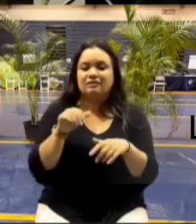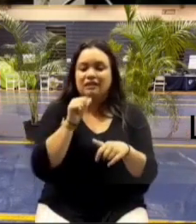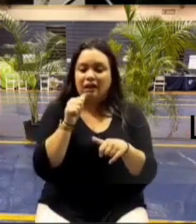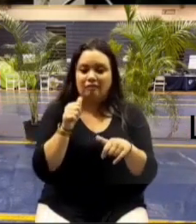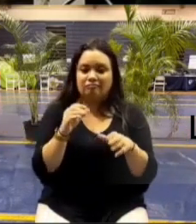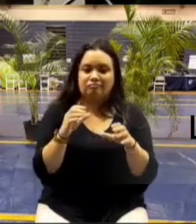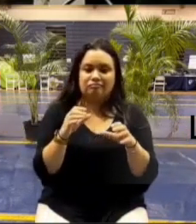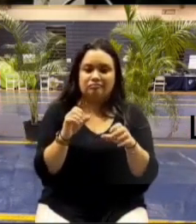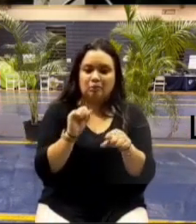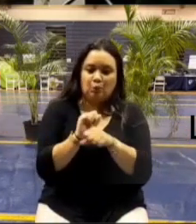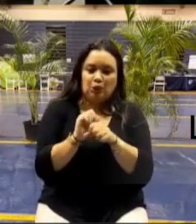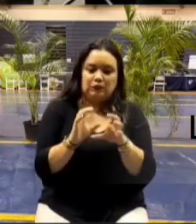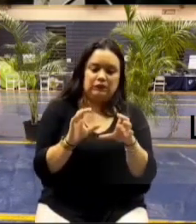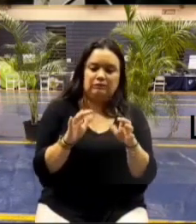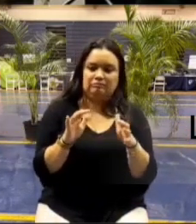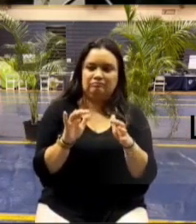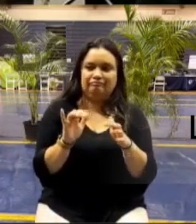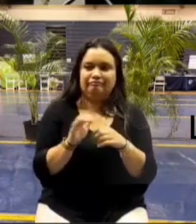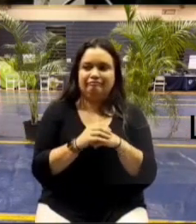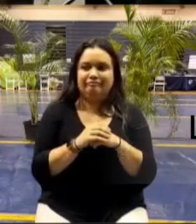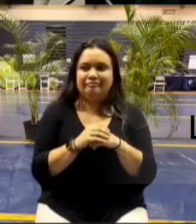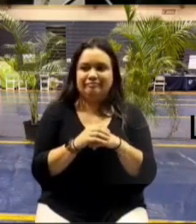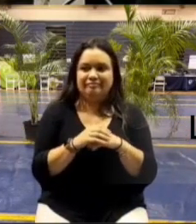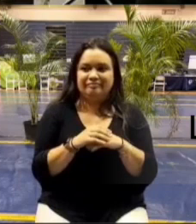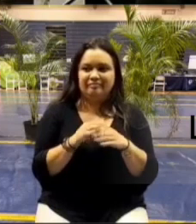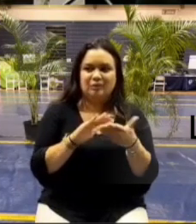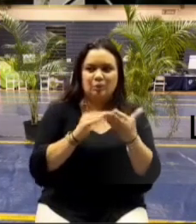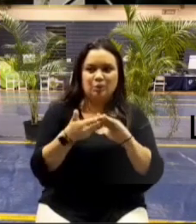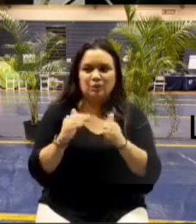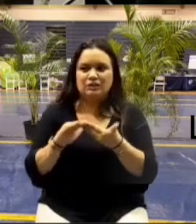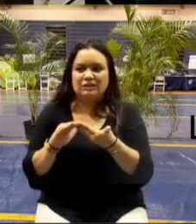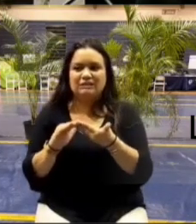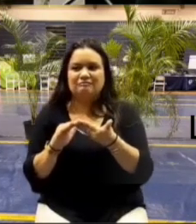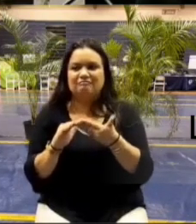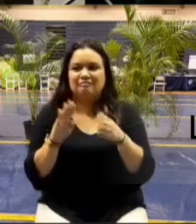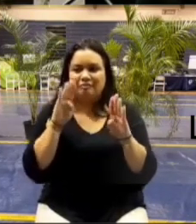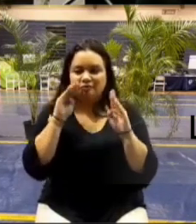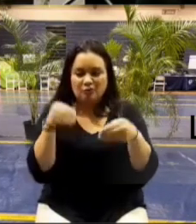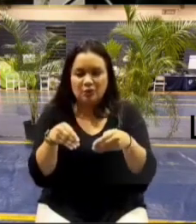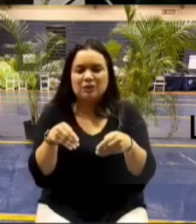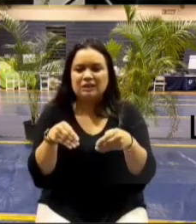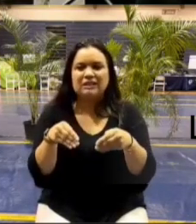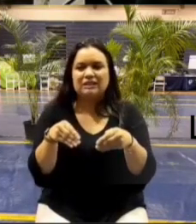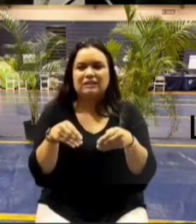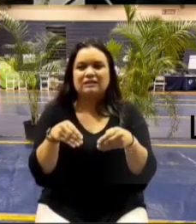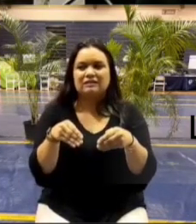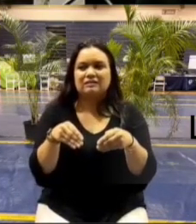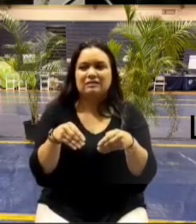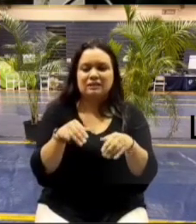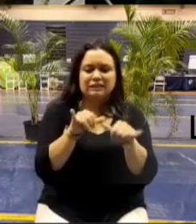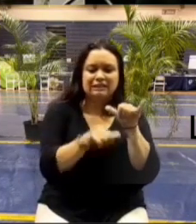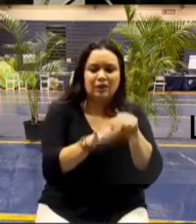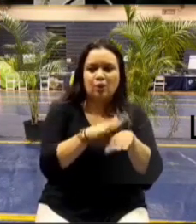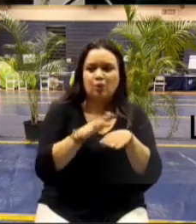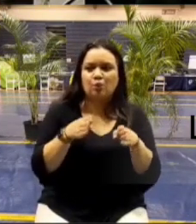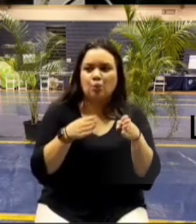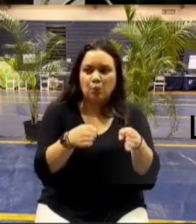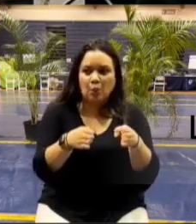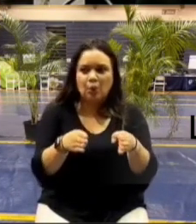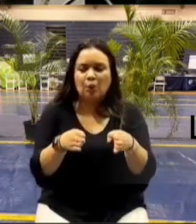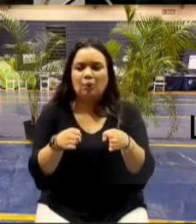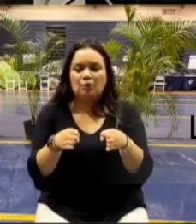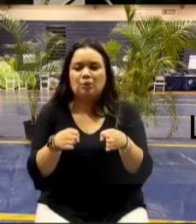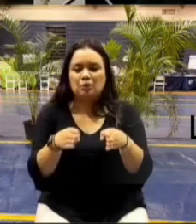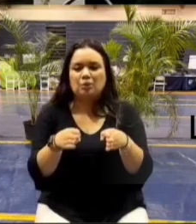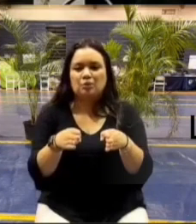community and they'll work you know they might bounce around a little bit but they're generally staying on front street or staying on whatever the road they're on moving back and forth